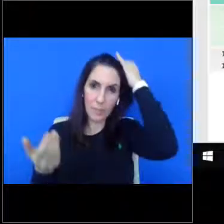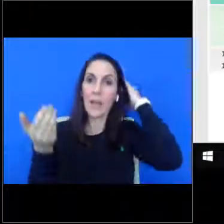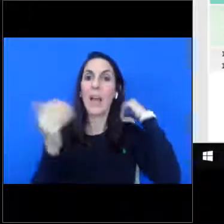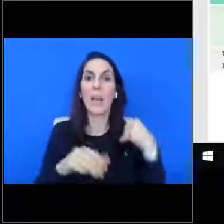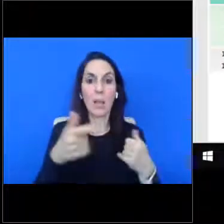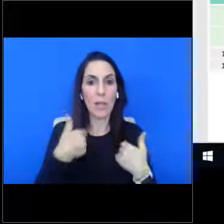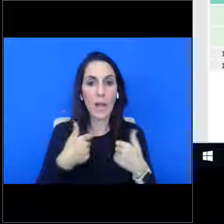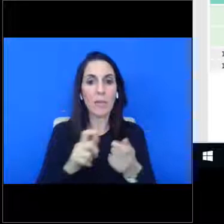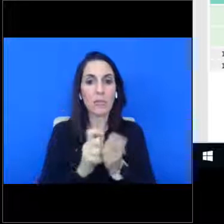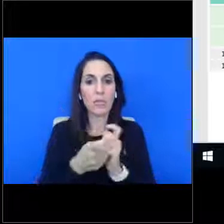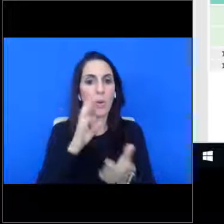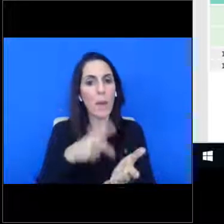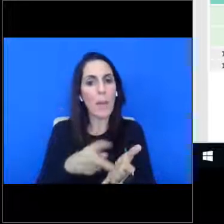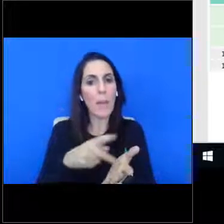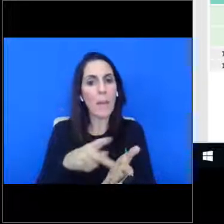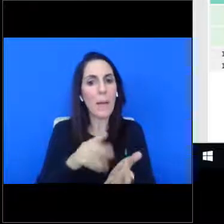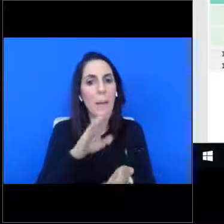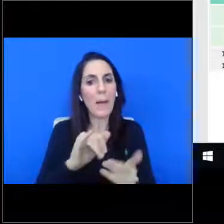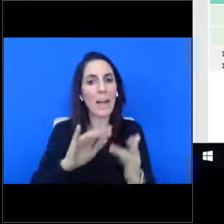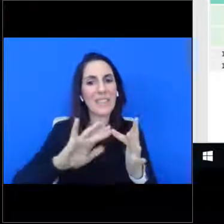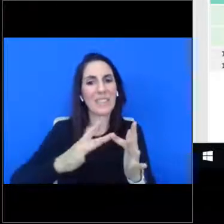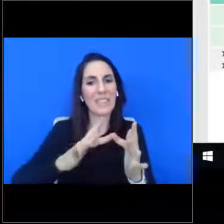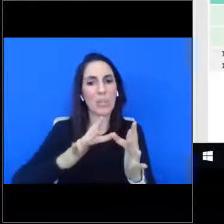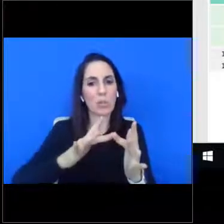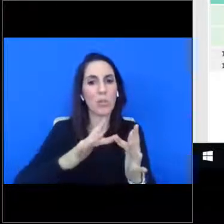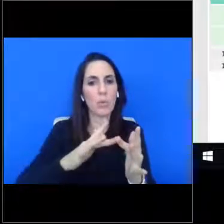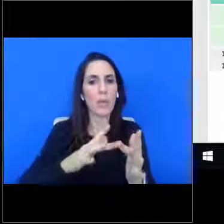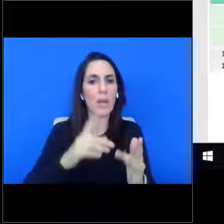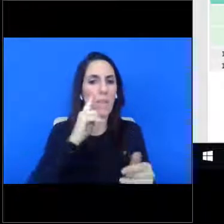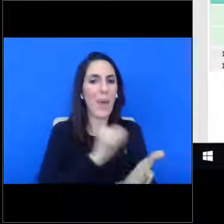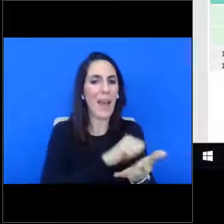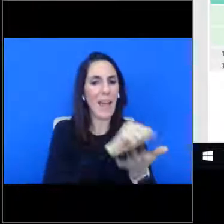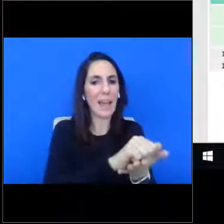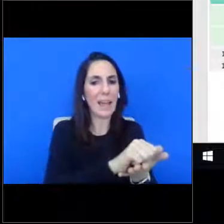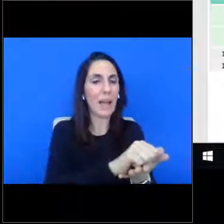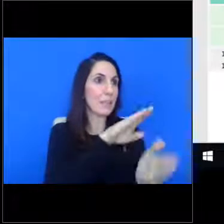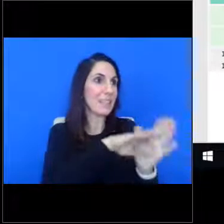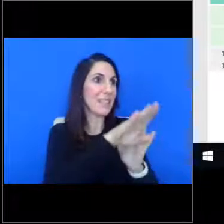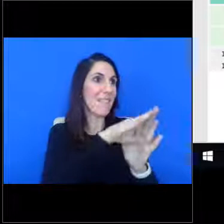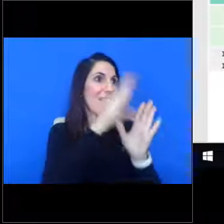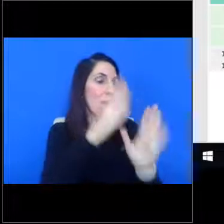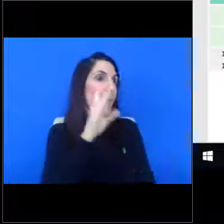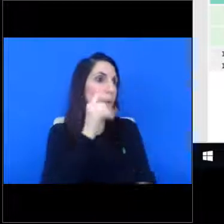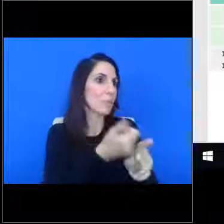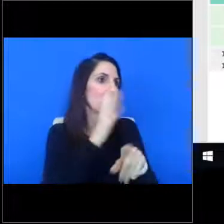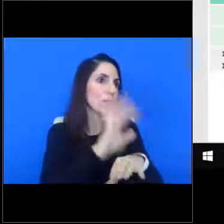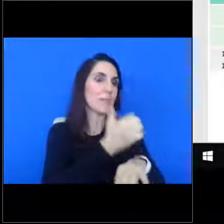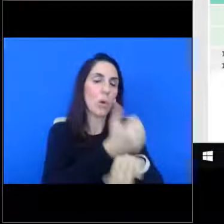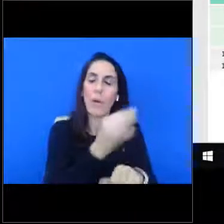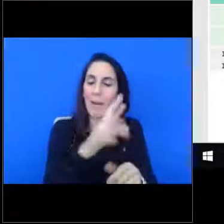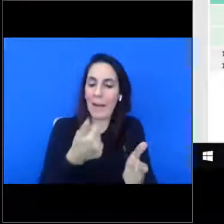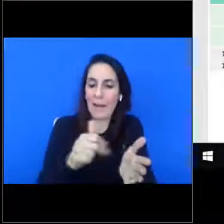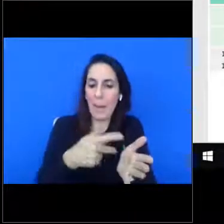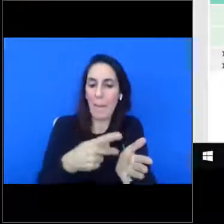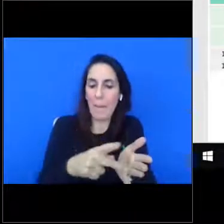that the payment would be made by electronic funds transfer into an account designated by the developer, um, for any payments that are made